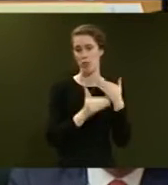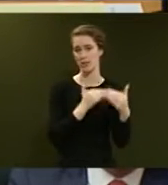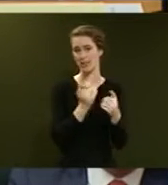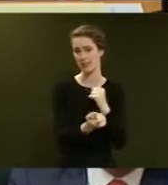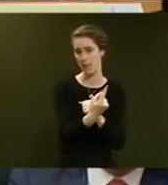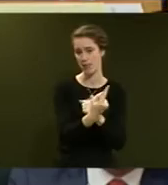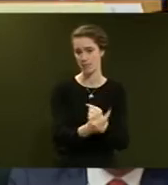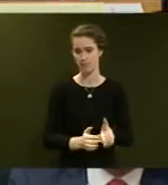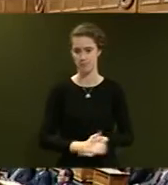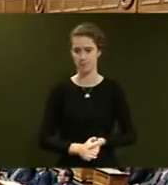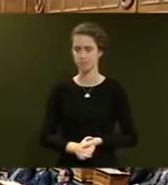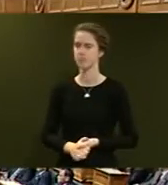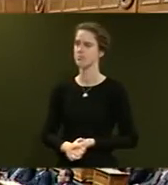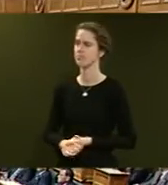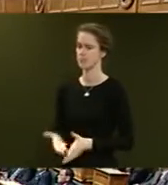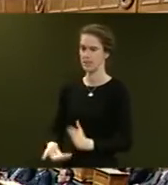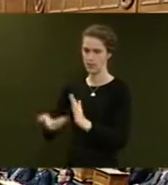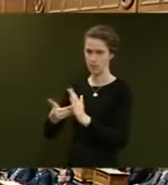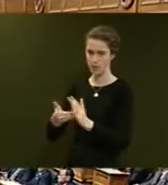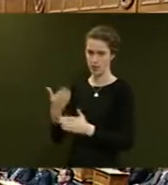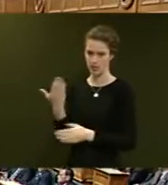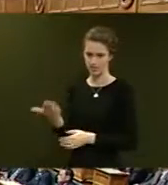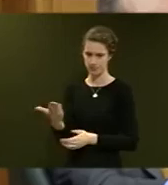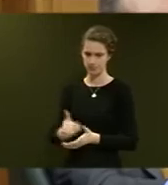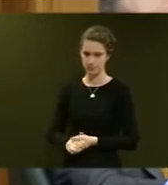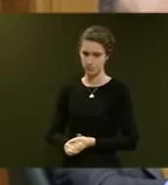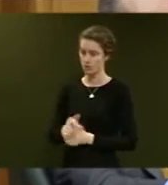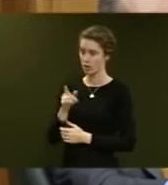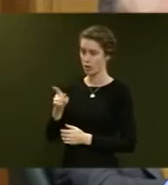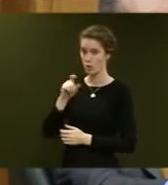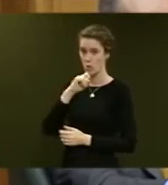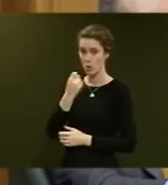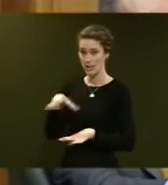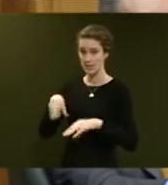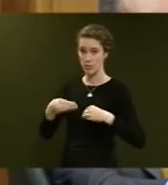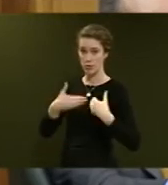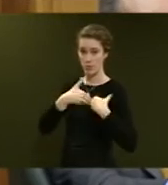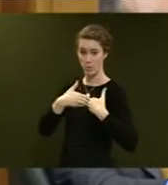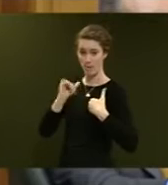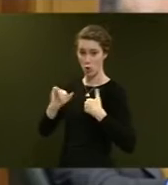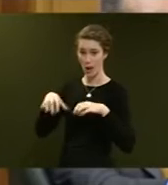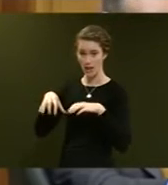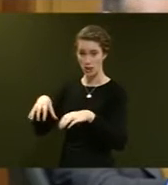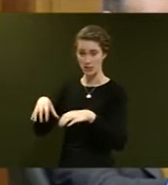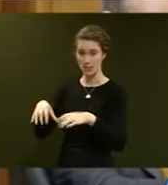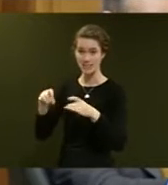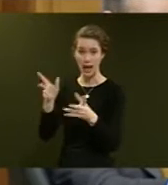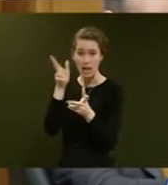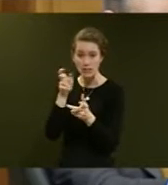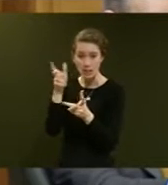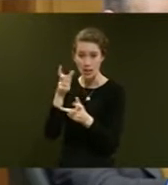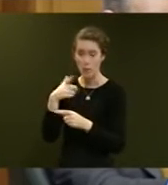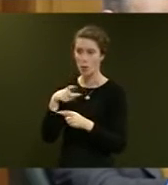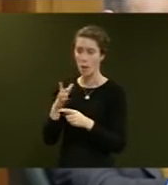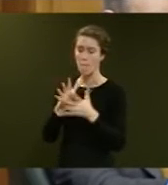ongoing. Mr Speaker, supplementary question to the Minister. Will he take responsibility for his actions and start listening, given